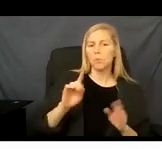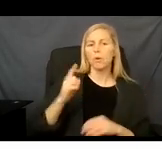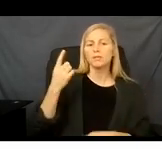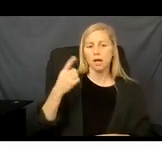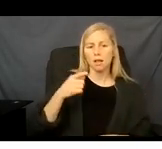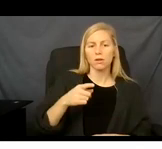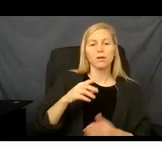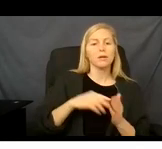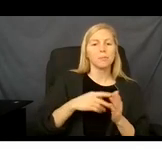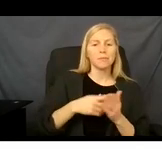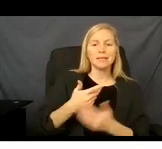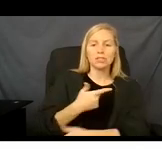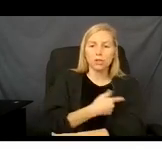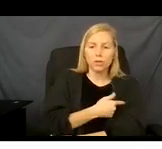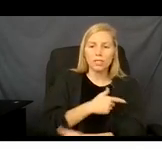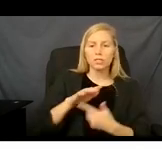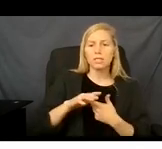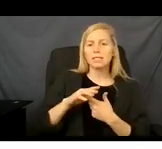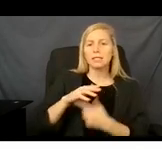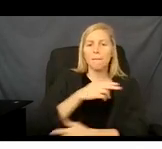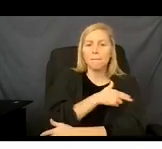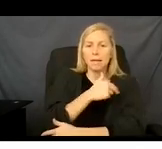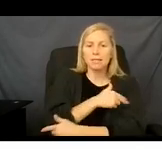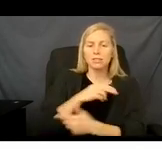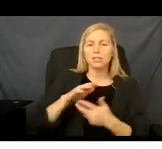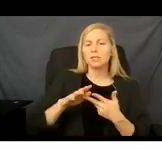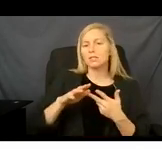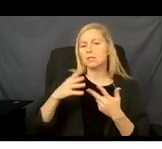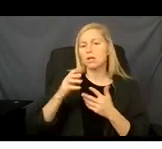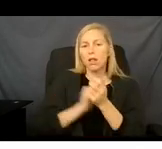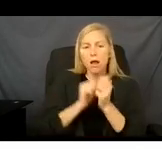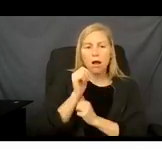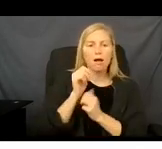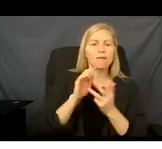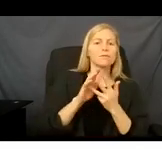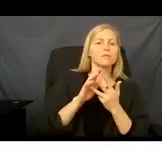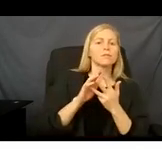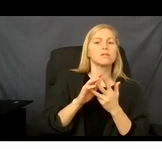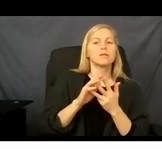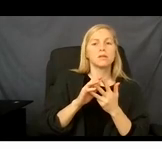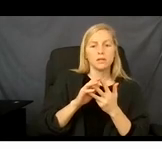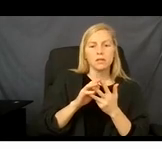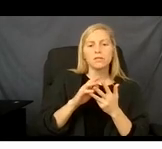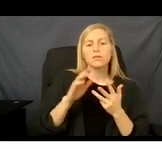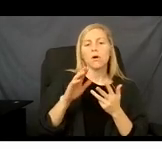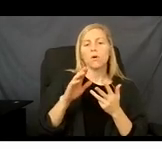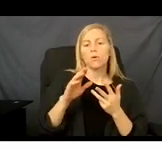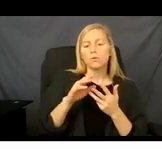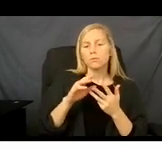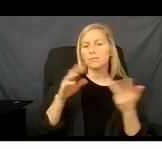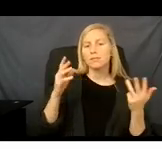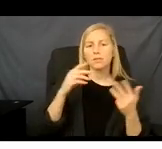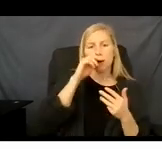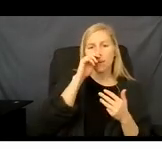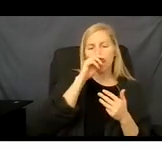syringes, bandages, gloves, sterile, irrigation solution, incontinence